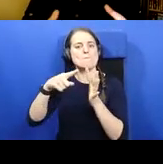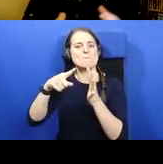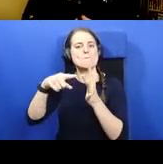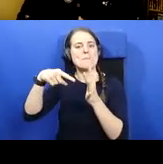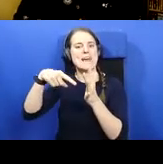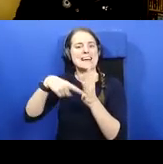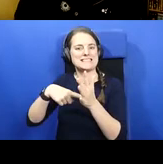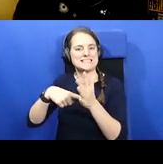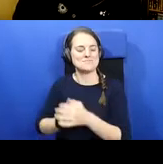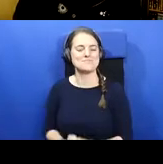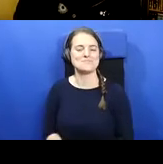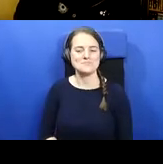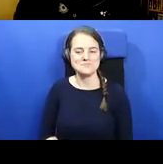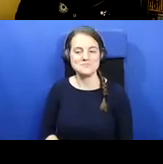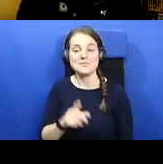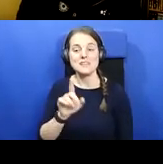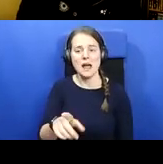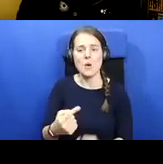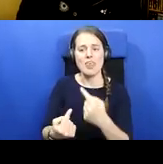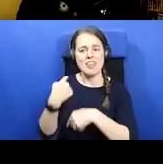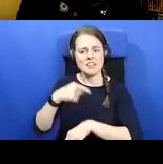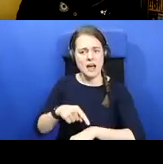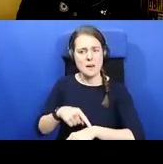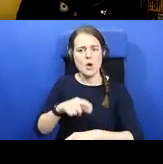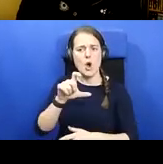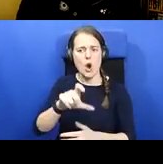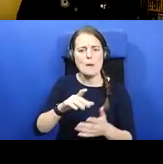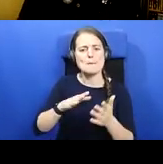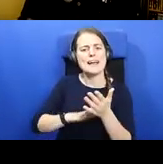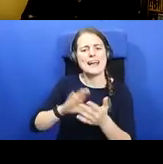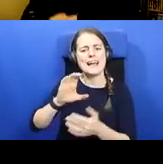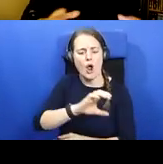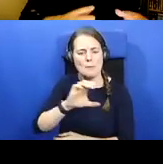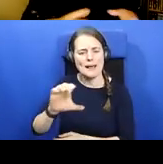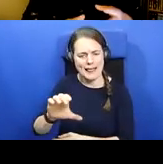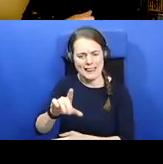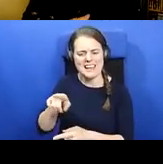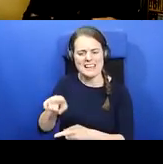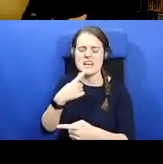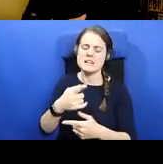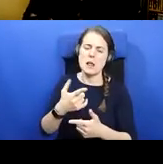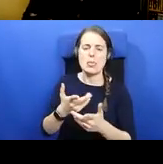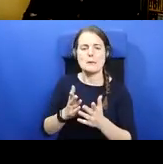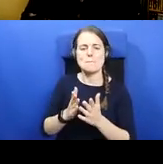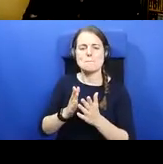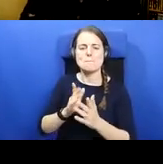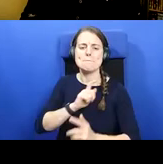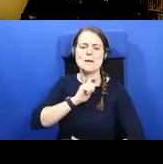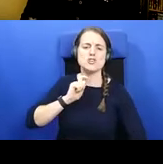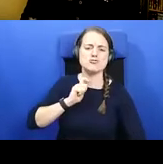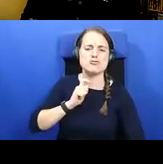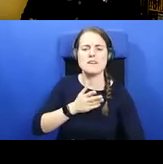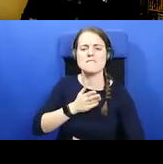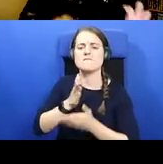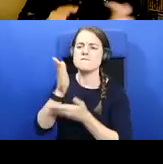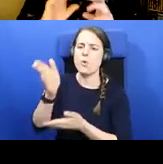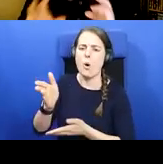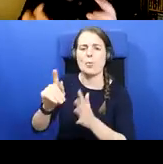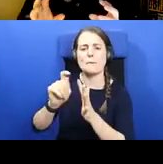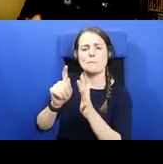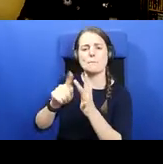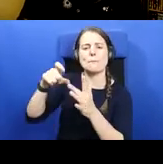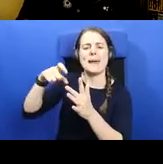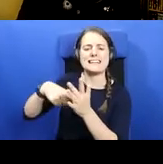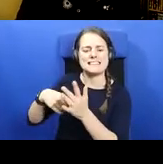described as being sort of the missionary of Among the Picts. But actually if we look at some of these Bangor churches, or